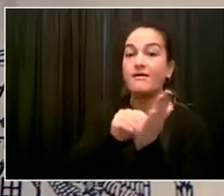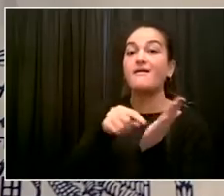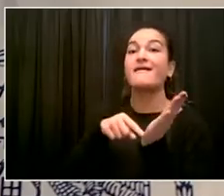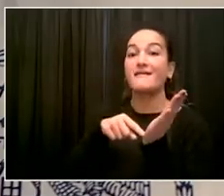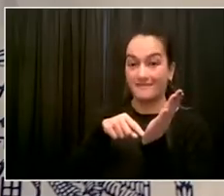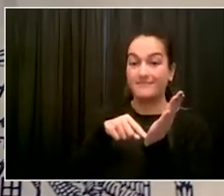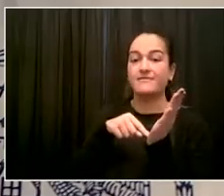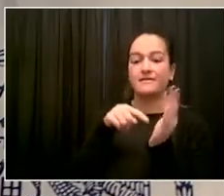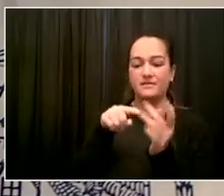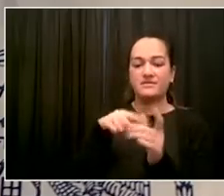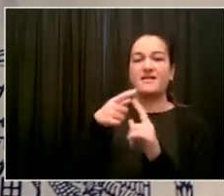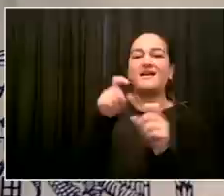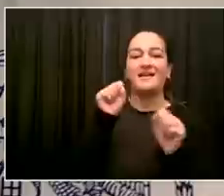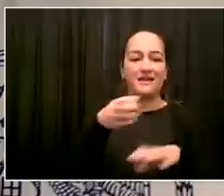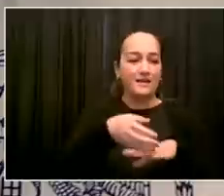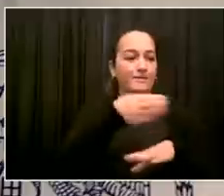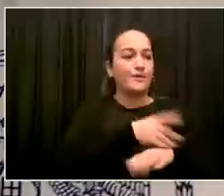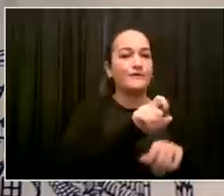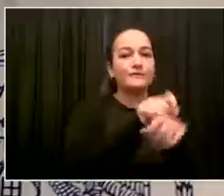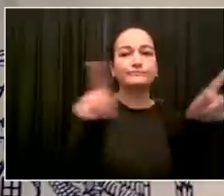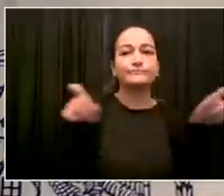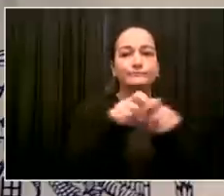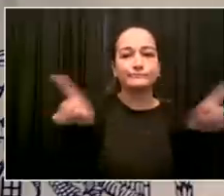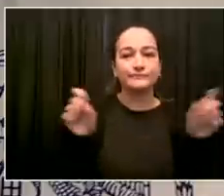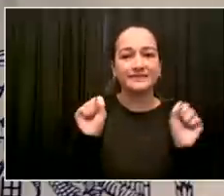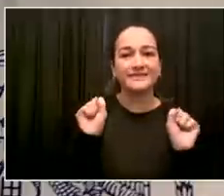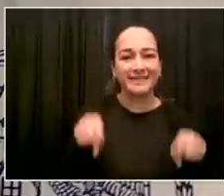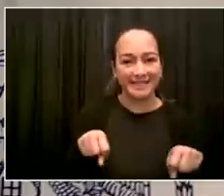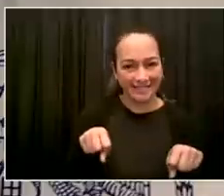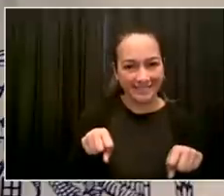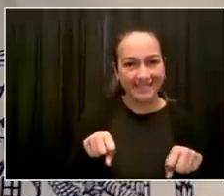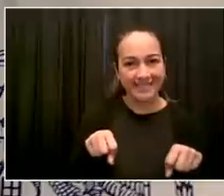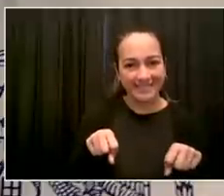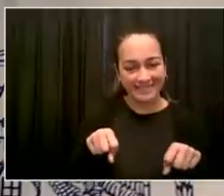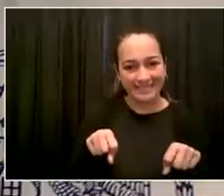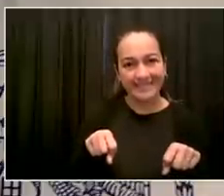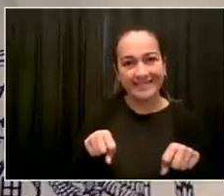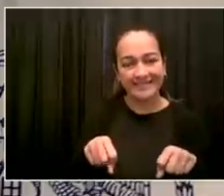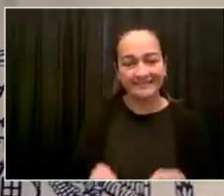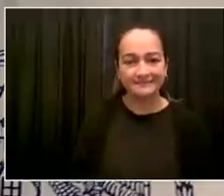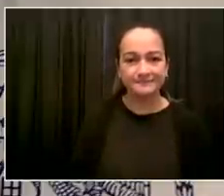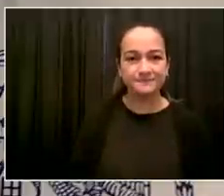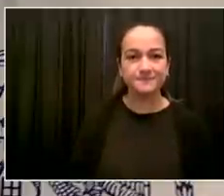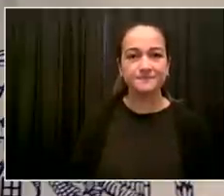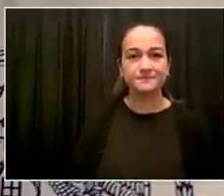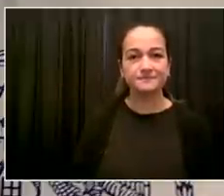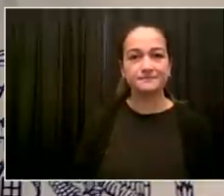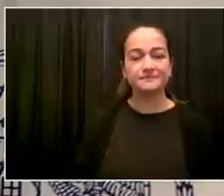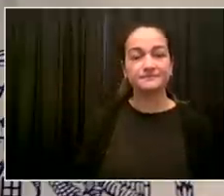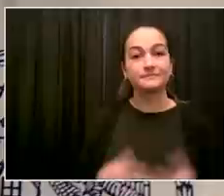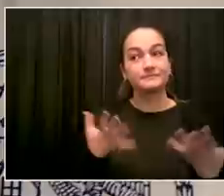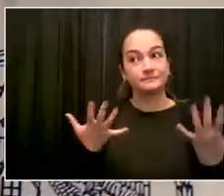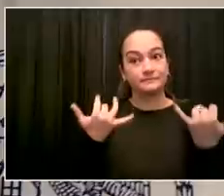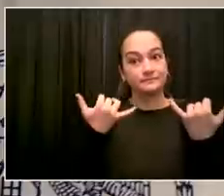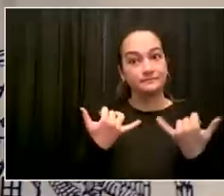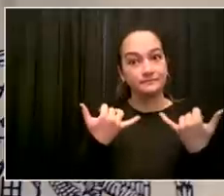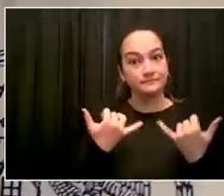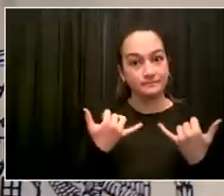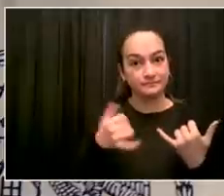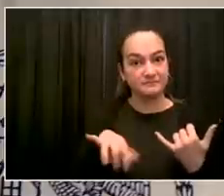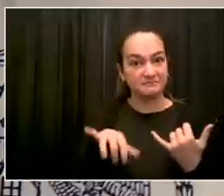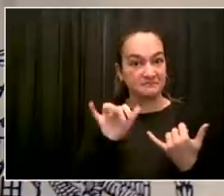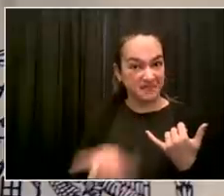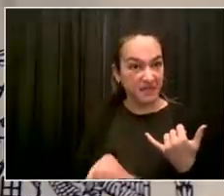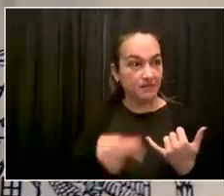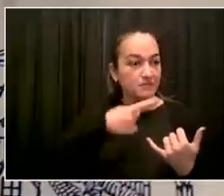don't diminish that alert, so they really pay full attention. So that early work is going to be crucial, and that's going to start right away. And